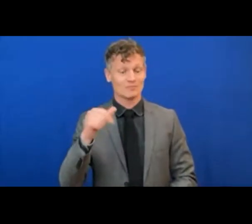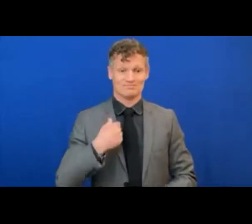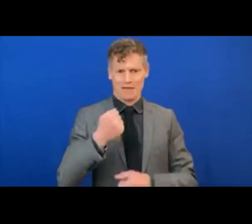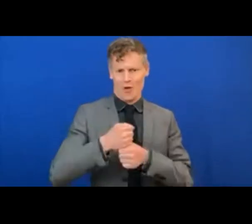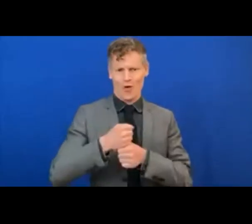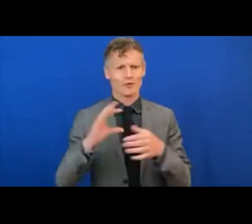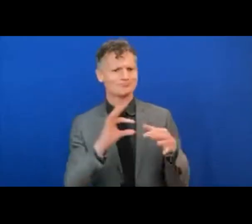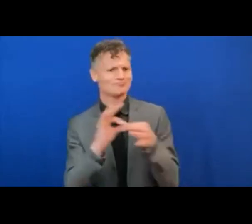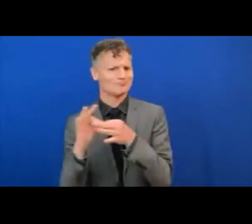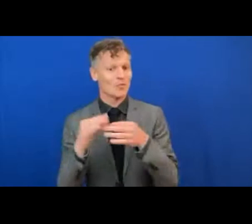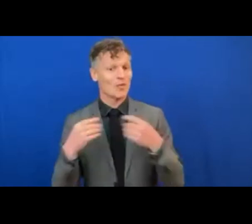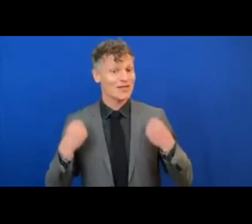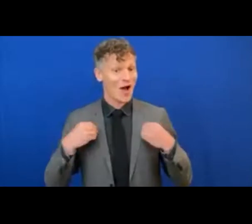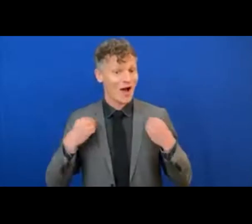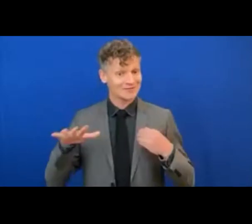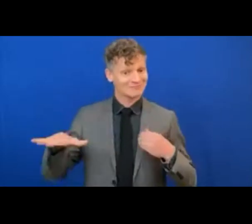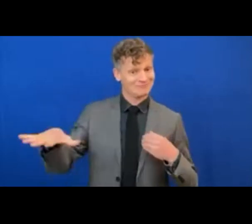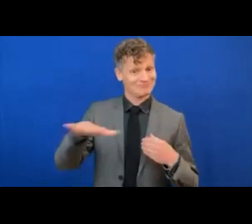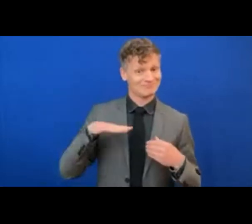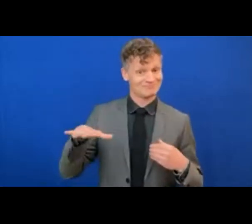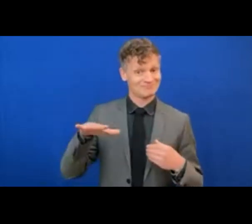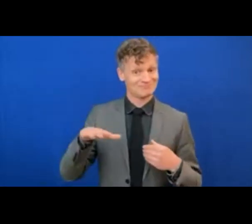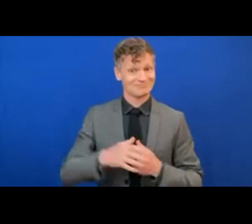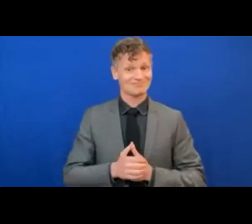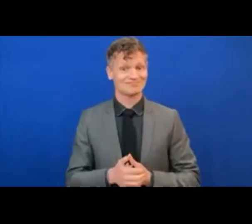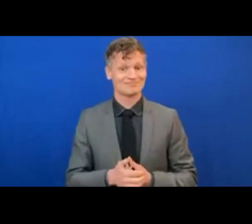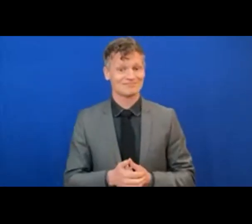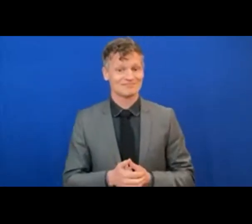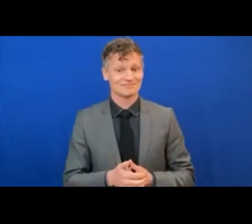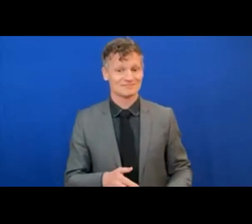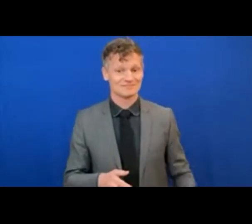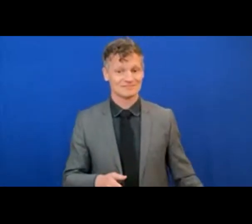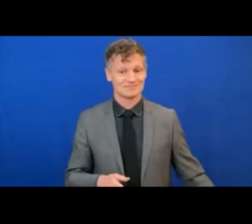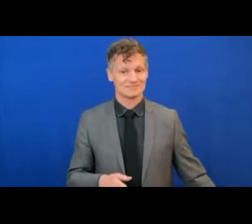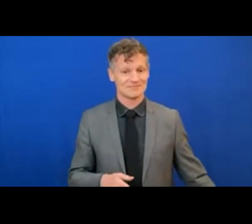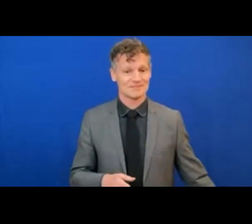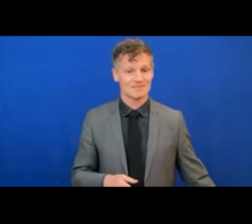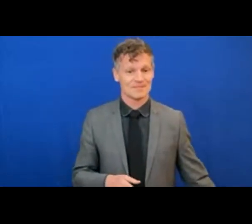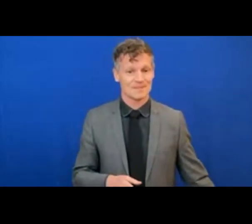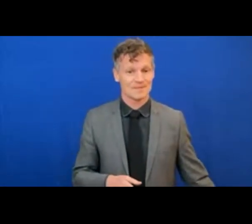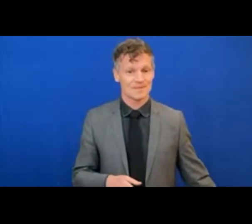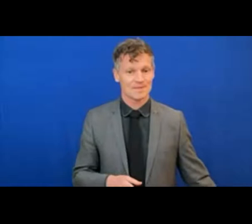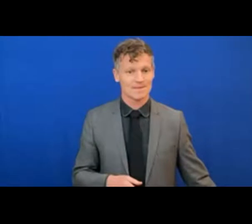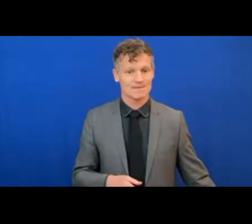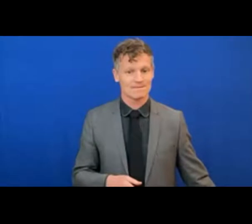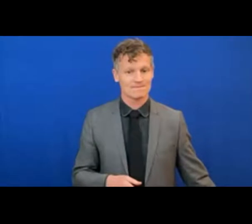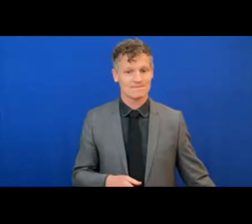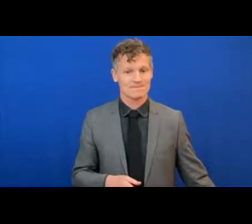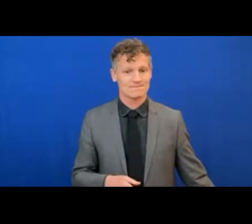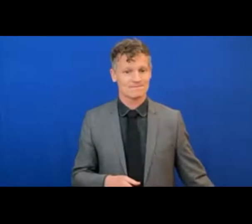So, if you have any questions or any comments during this session, please use hashtag Road to Addis and hashtag